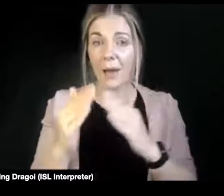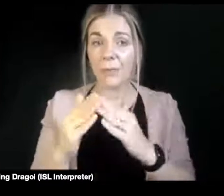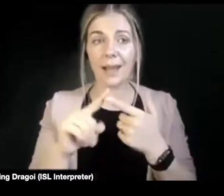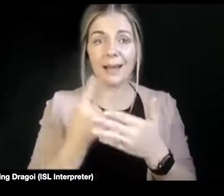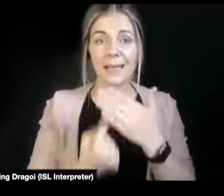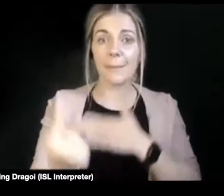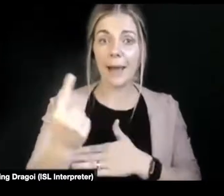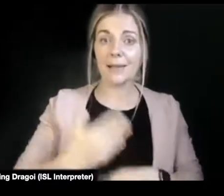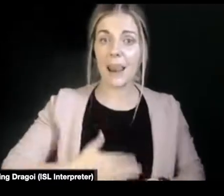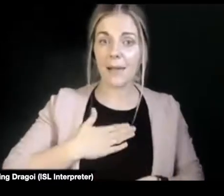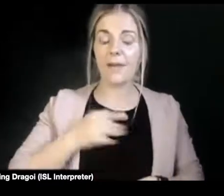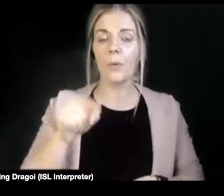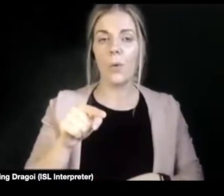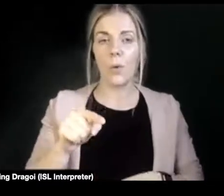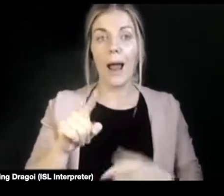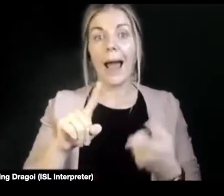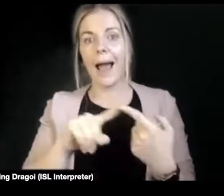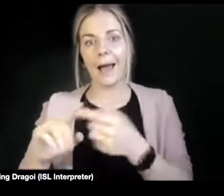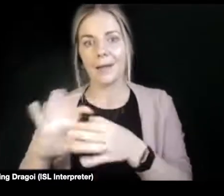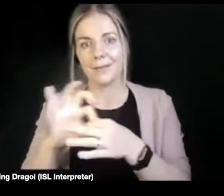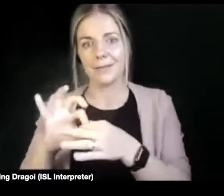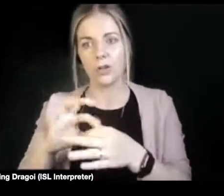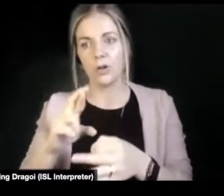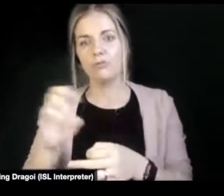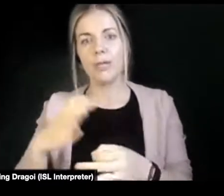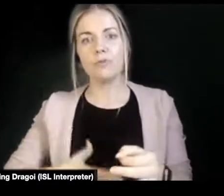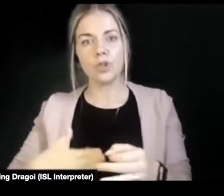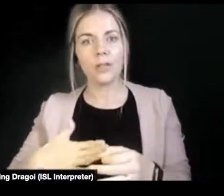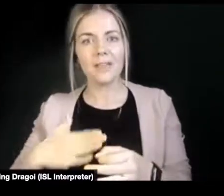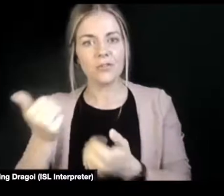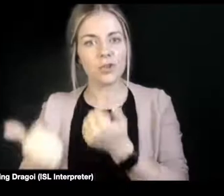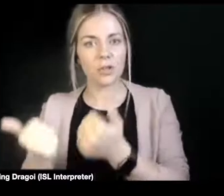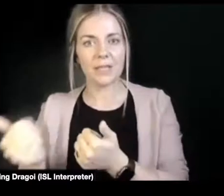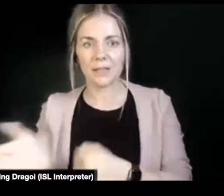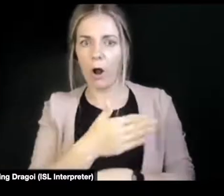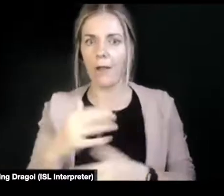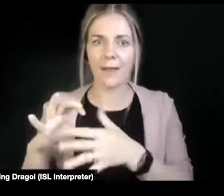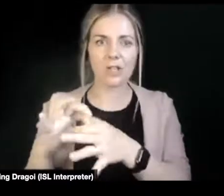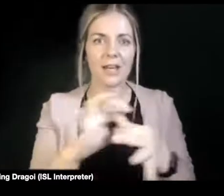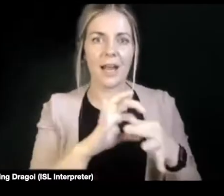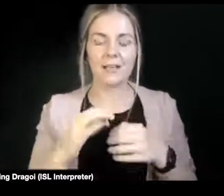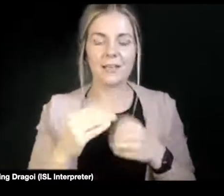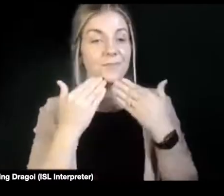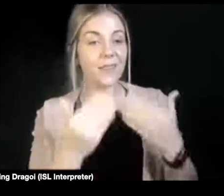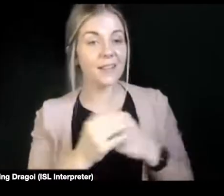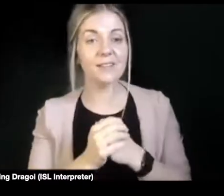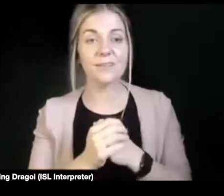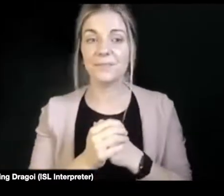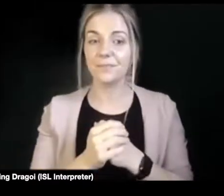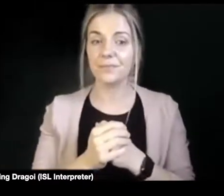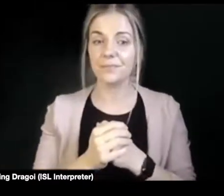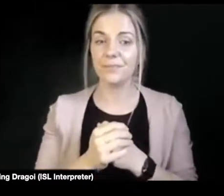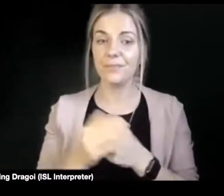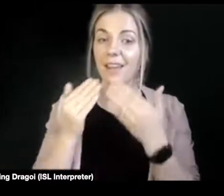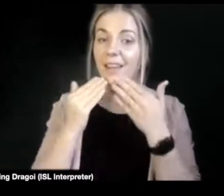justice as very interconnected. And thanks for having me today. Thanks. I'm glad